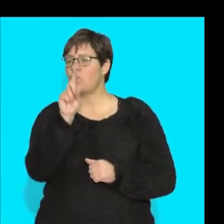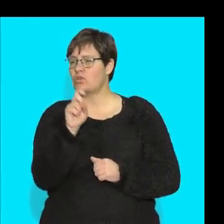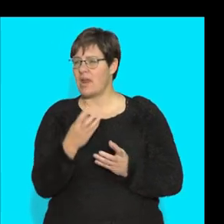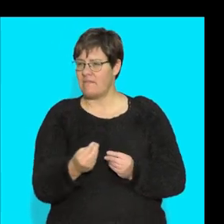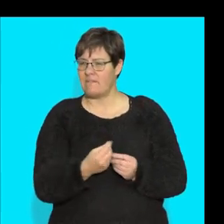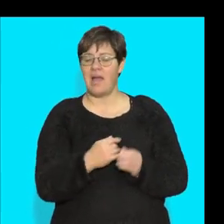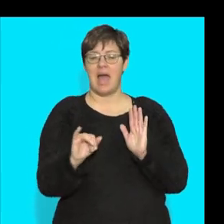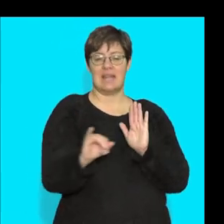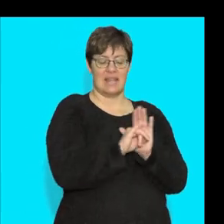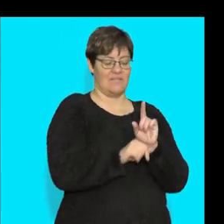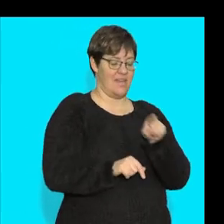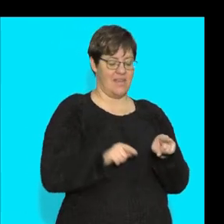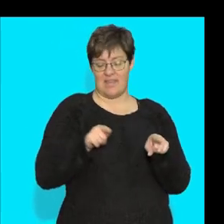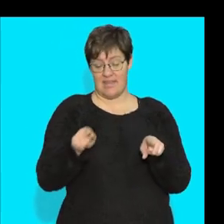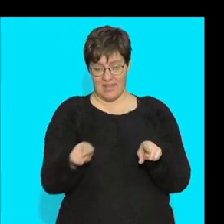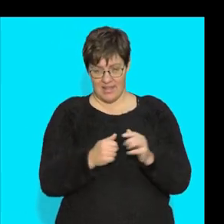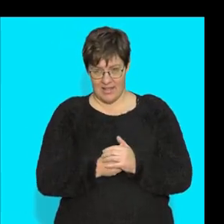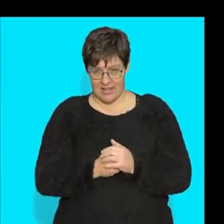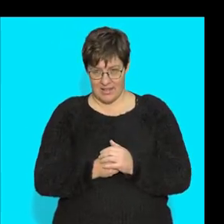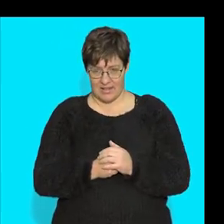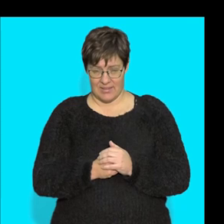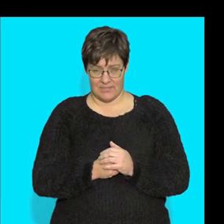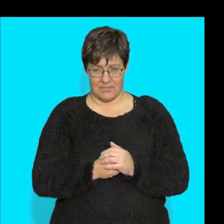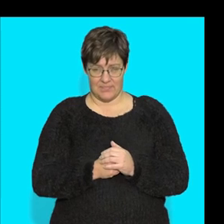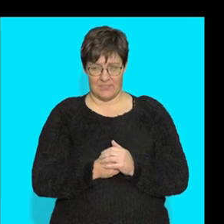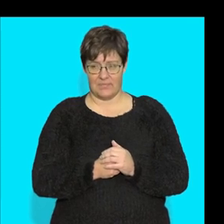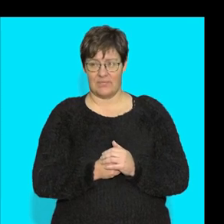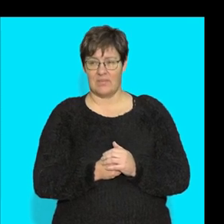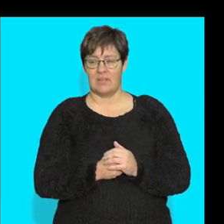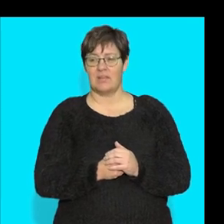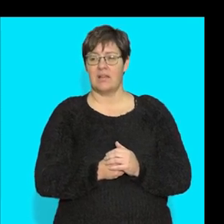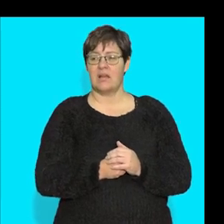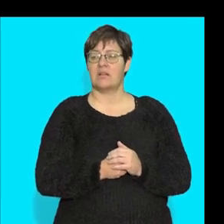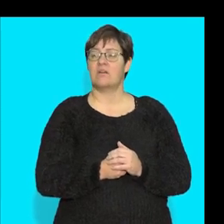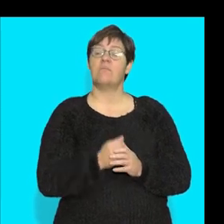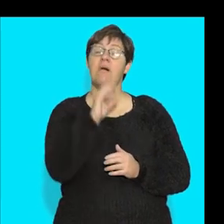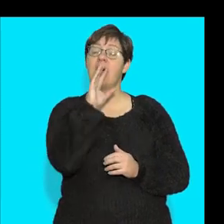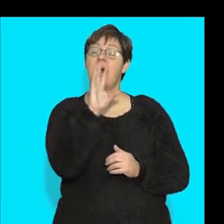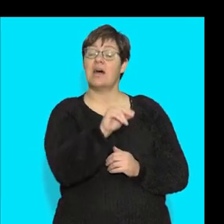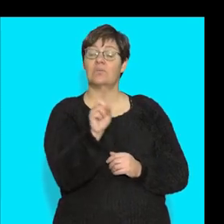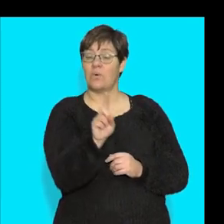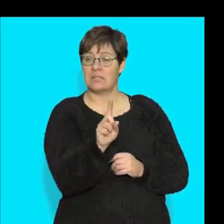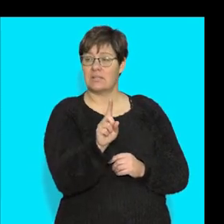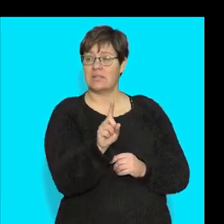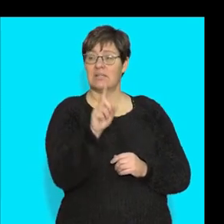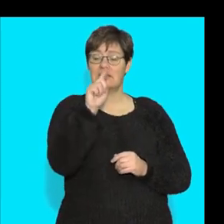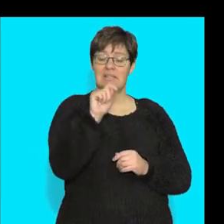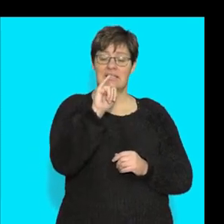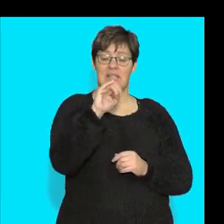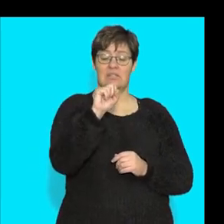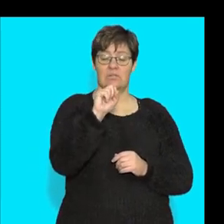that what is A and what is B now remember they asked you for the tissue